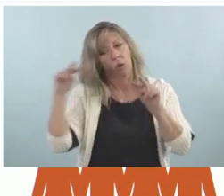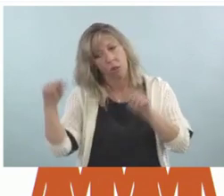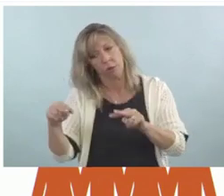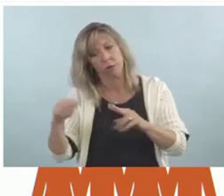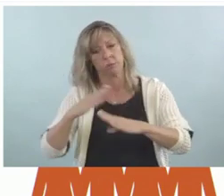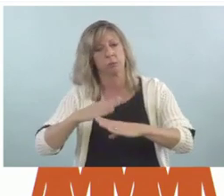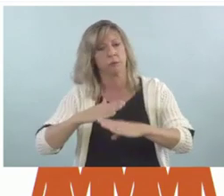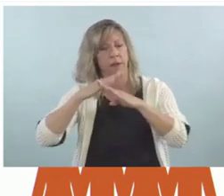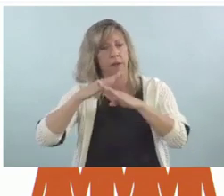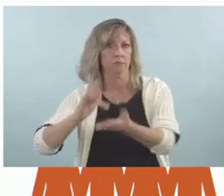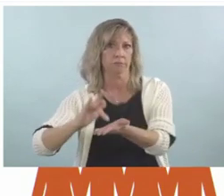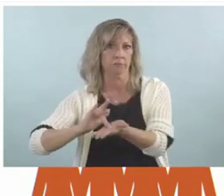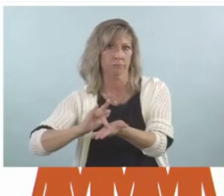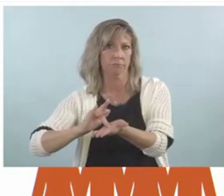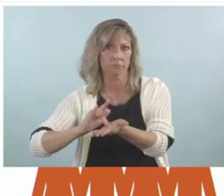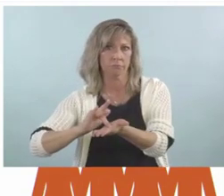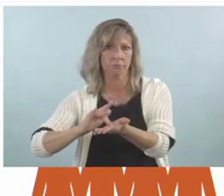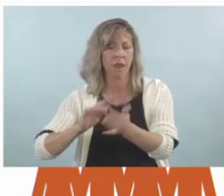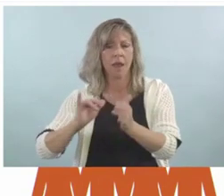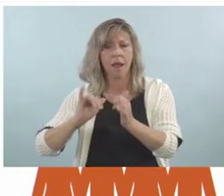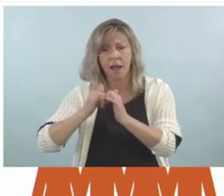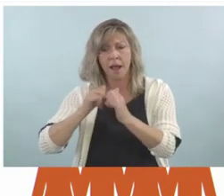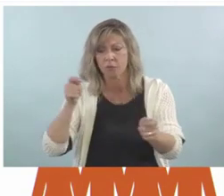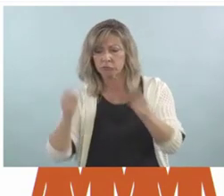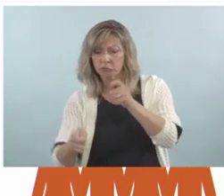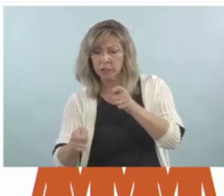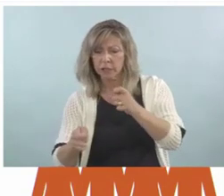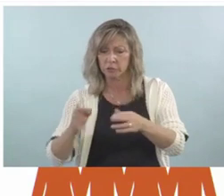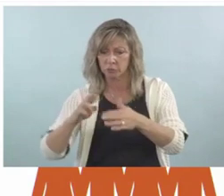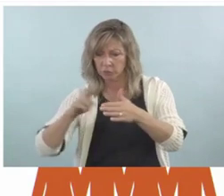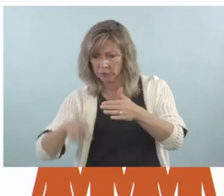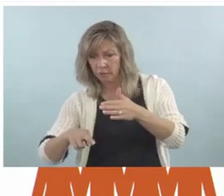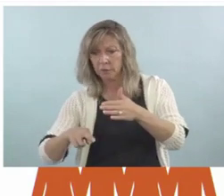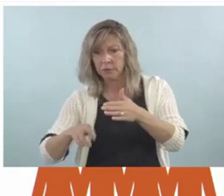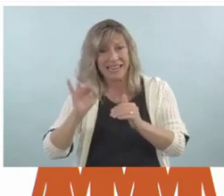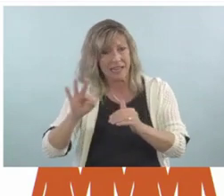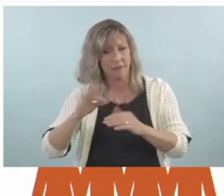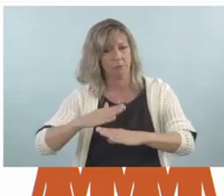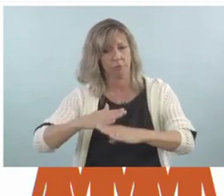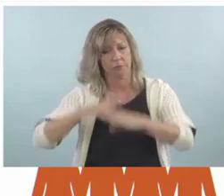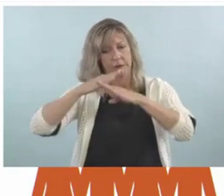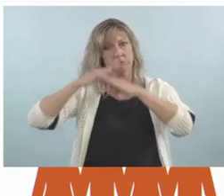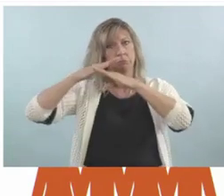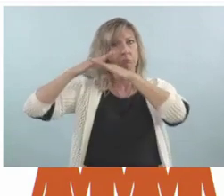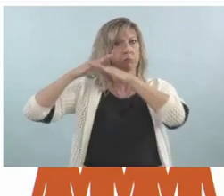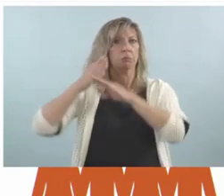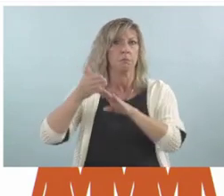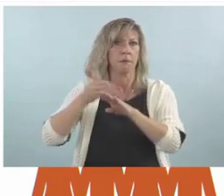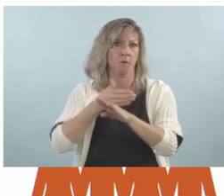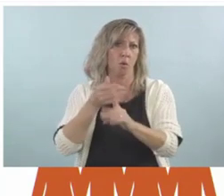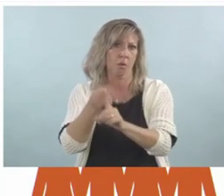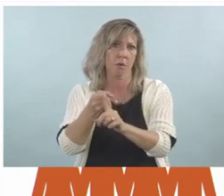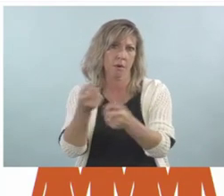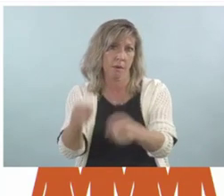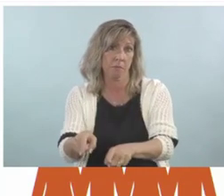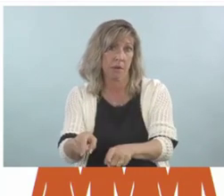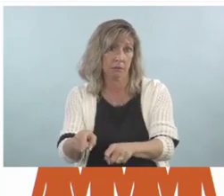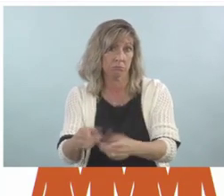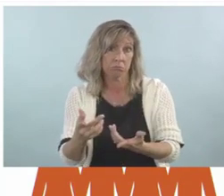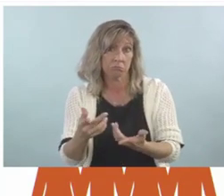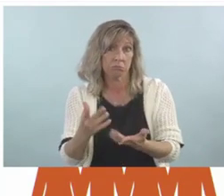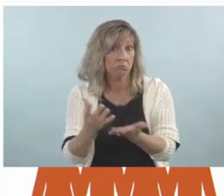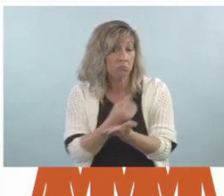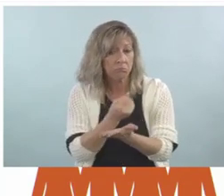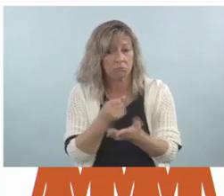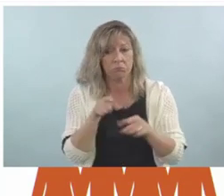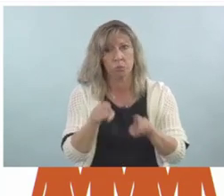outcomes in health by doing something when people are young? So that was at the